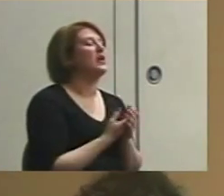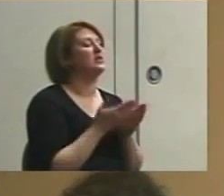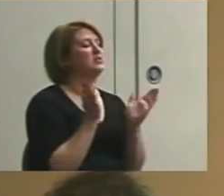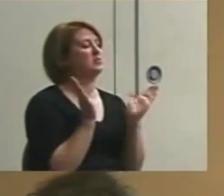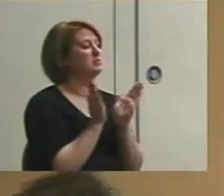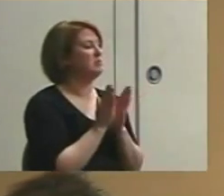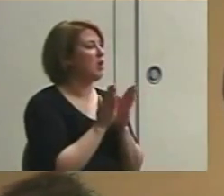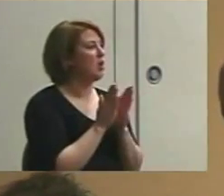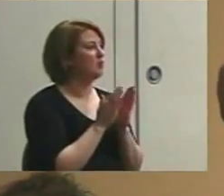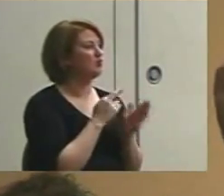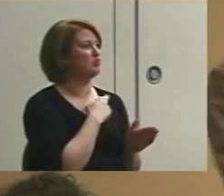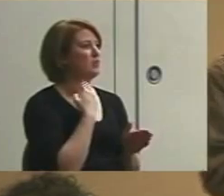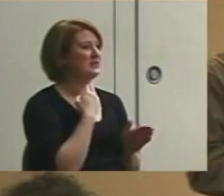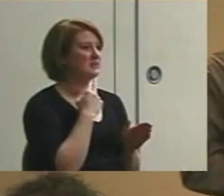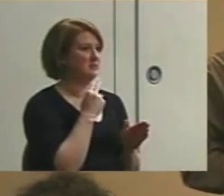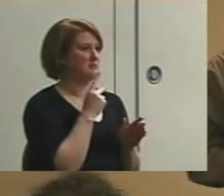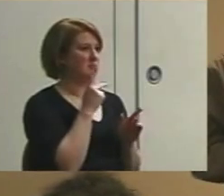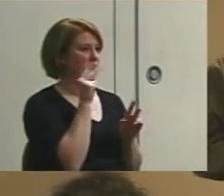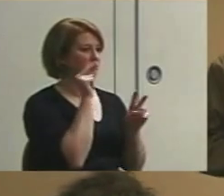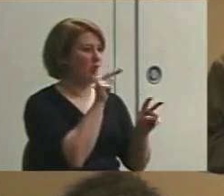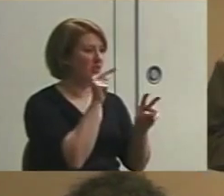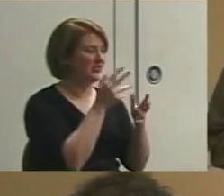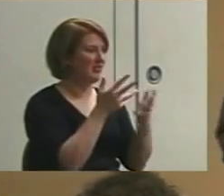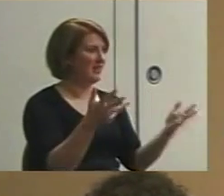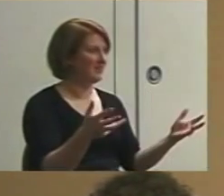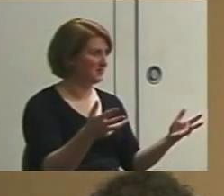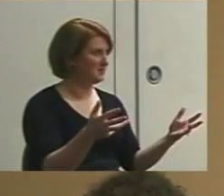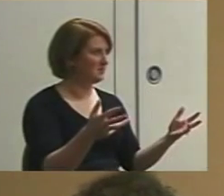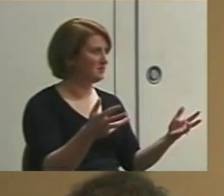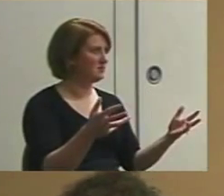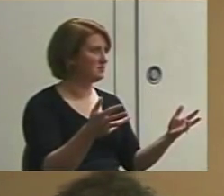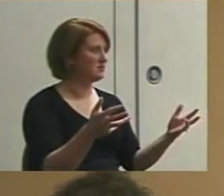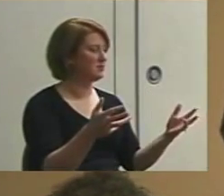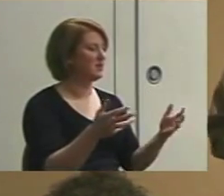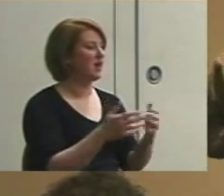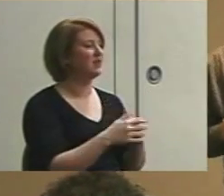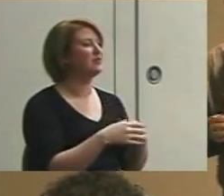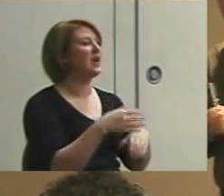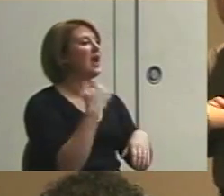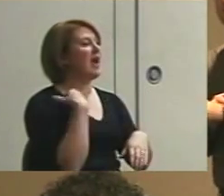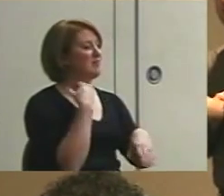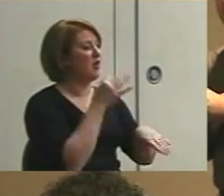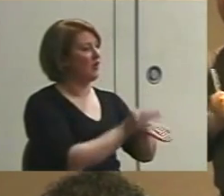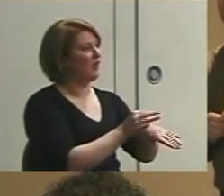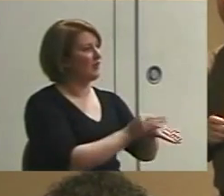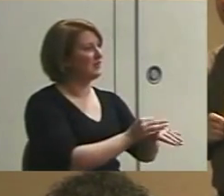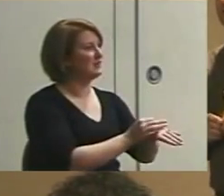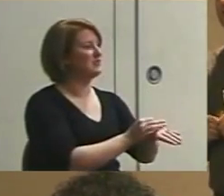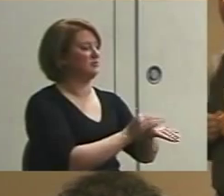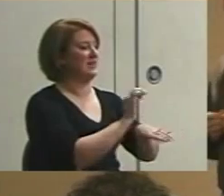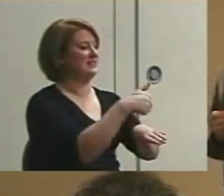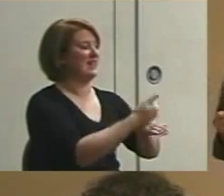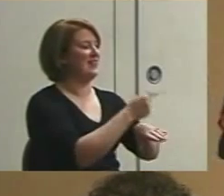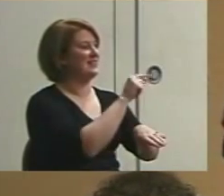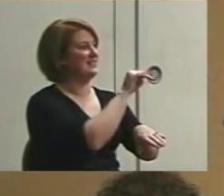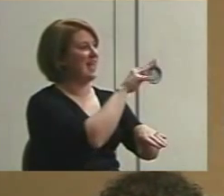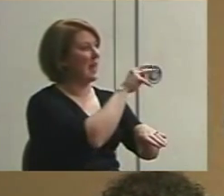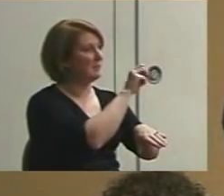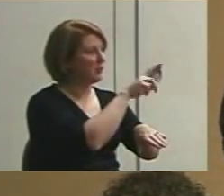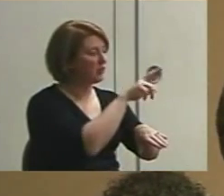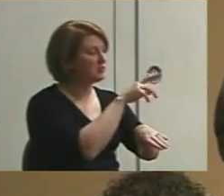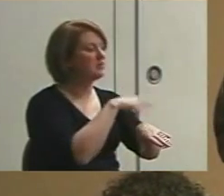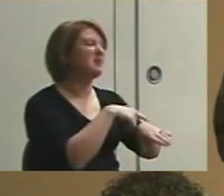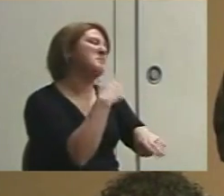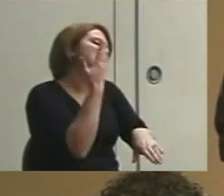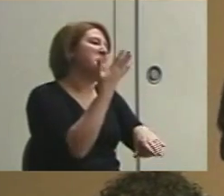wristwatch type things that vibrate. And you wear them on your wrist and you set the timer on it. And you say set the timer for